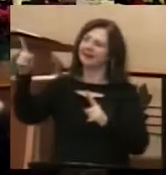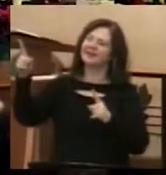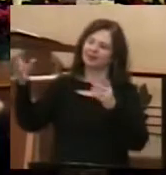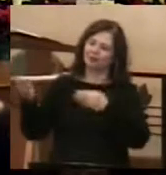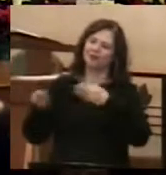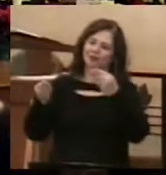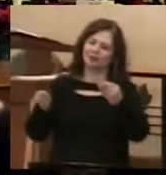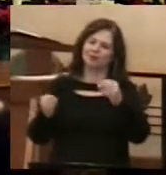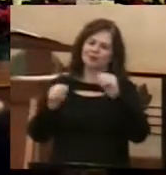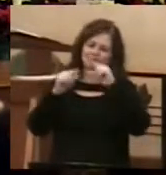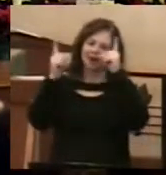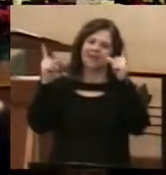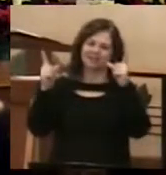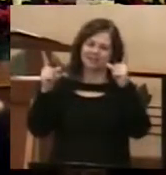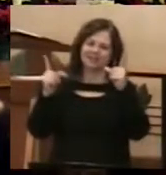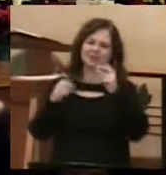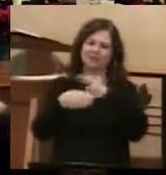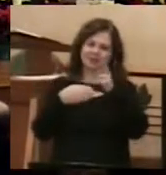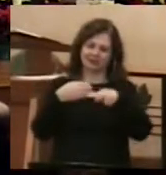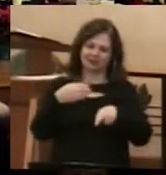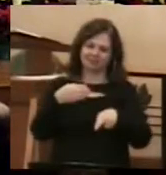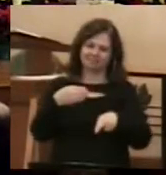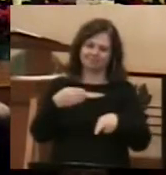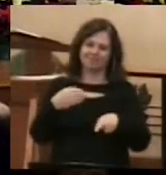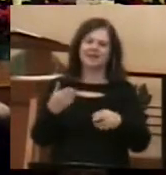sometimes exceeding our expectations.